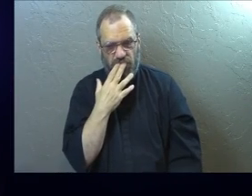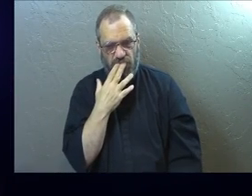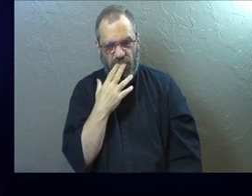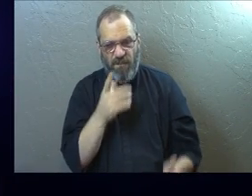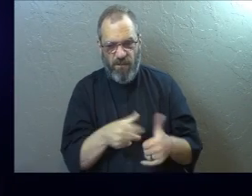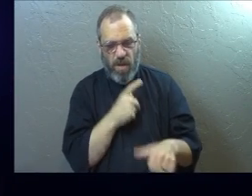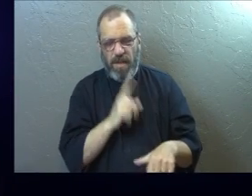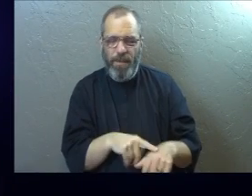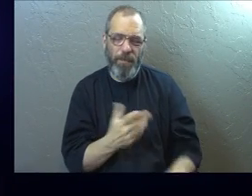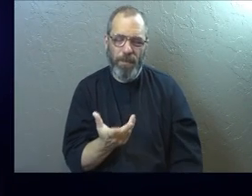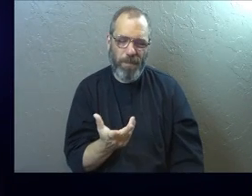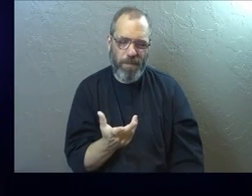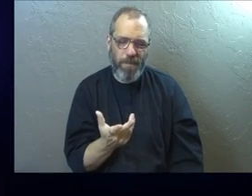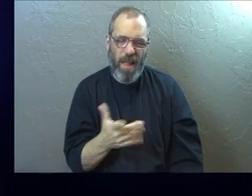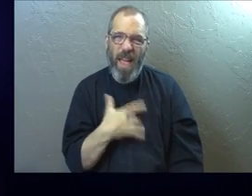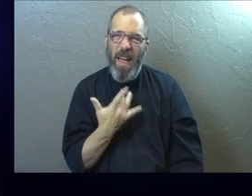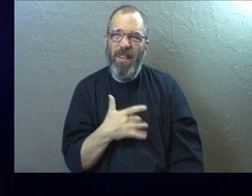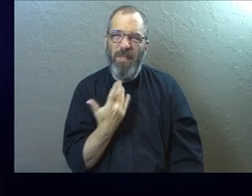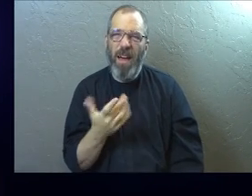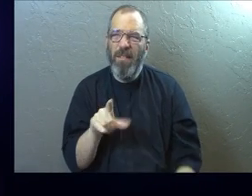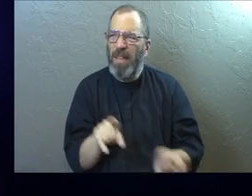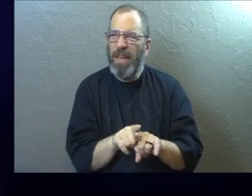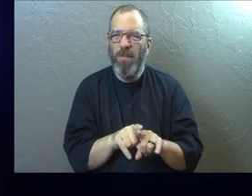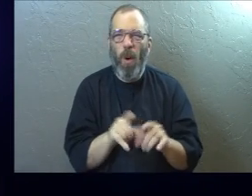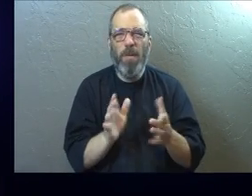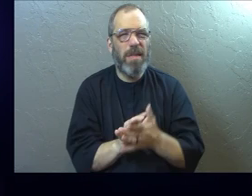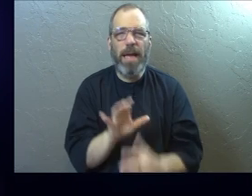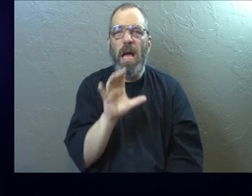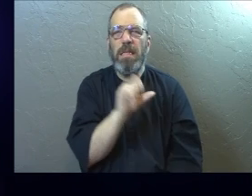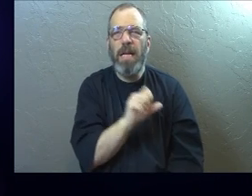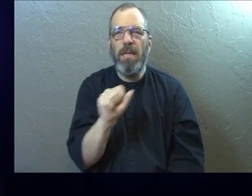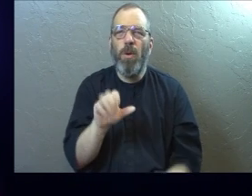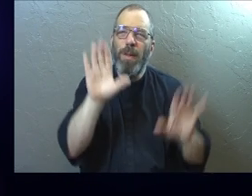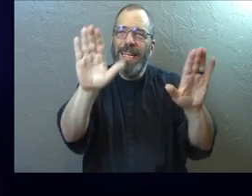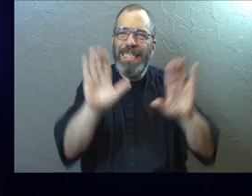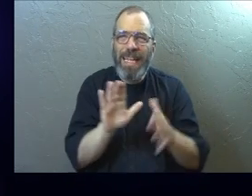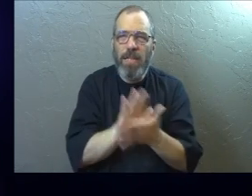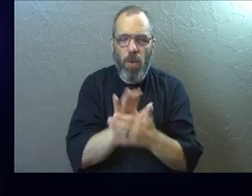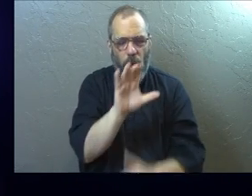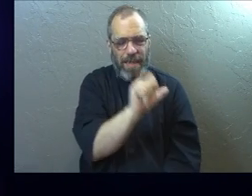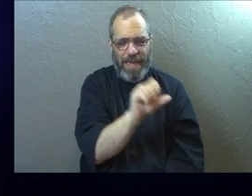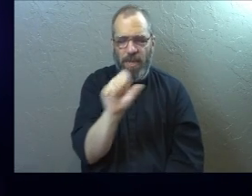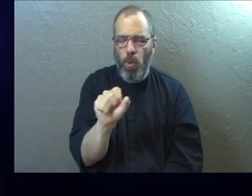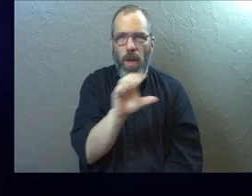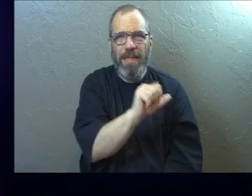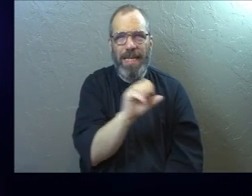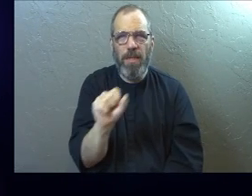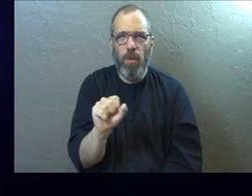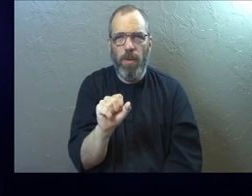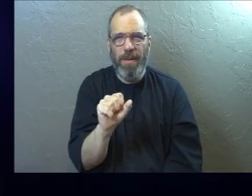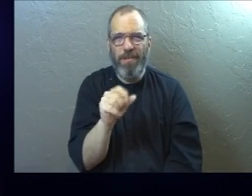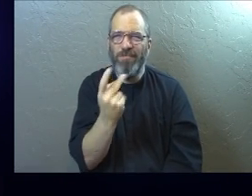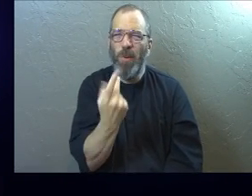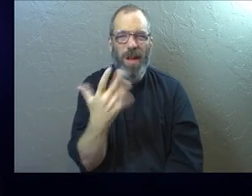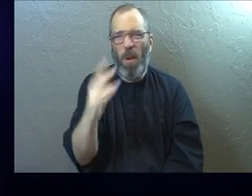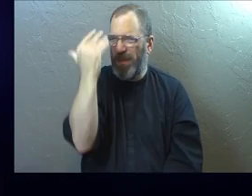brush, it felt a little Sunday school-y to me. It felt like things that a lot of us kind of know.